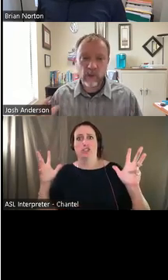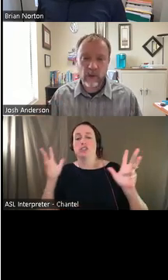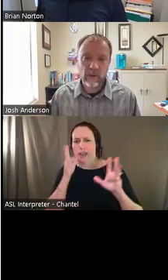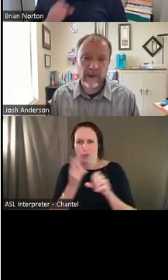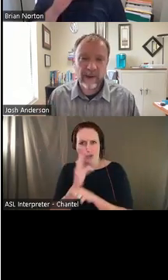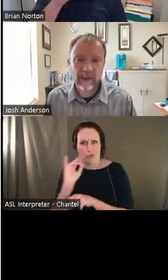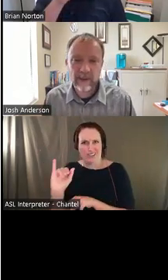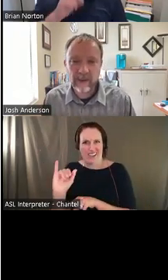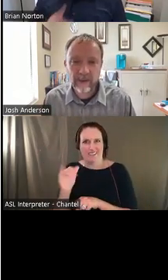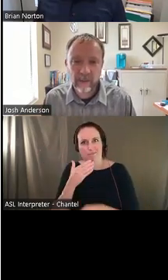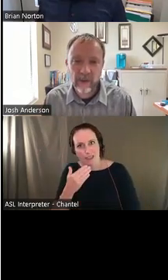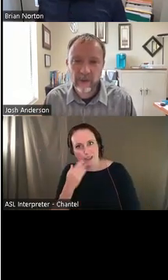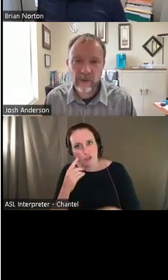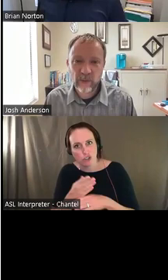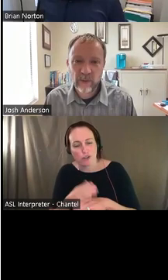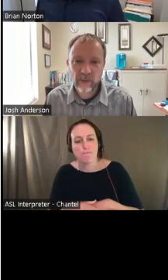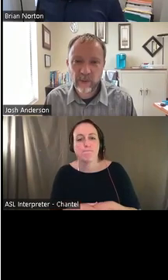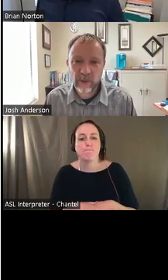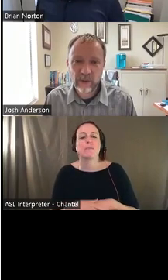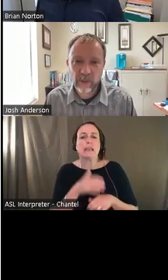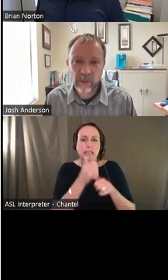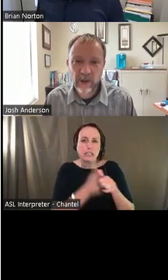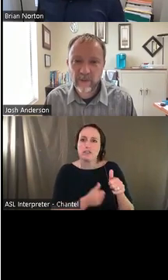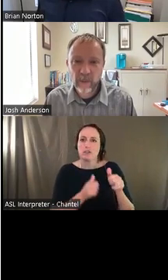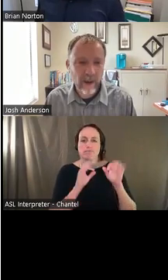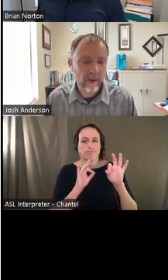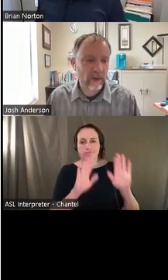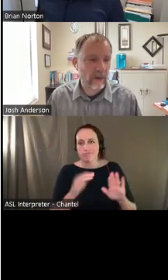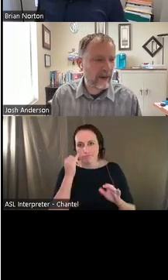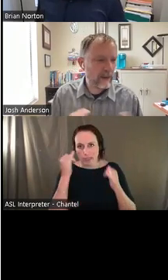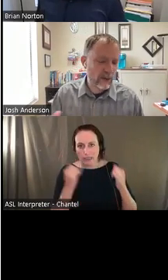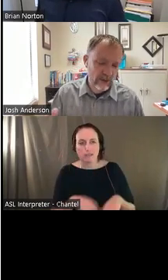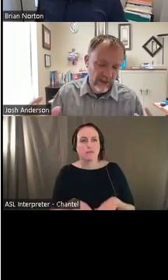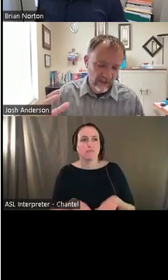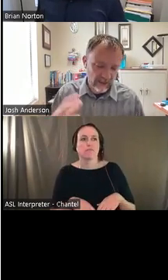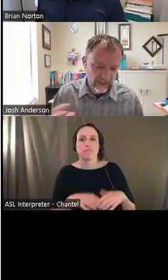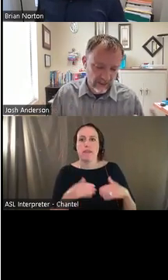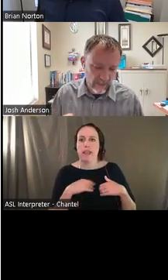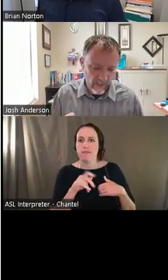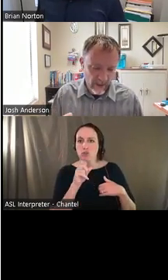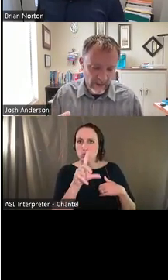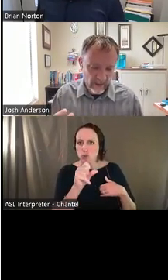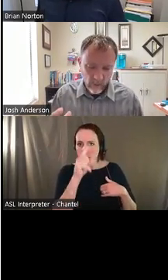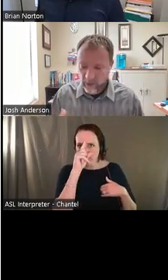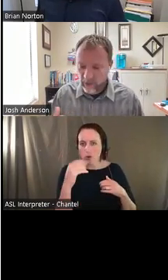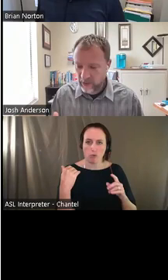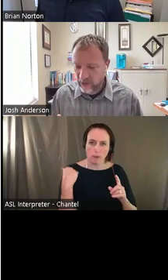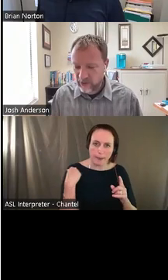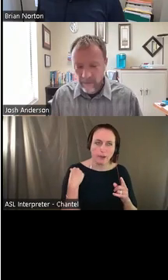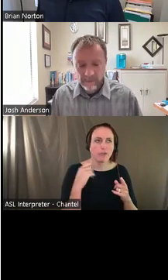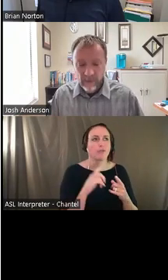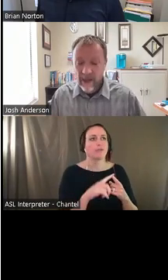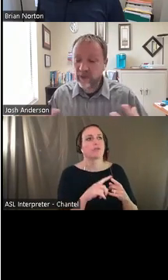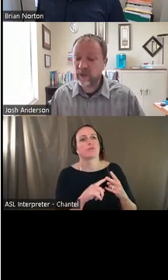you, you, everybody kind of hit the same thing, just some, some different things to be able to kind of remind or keep those tasks separated or really